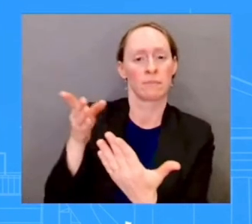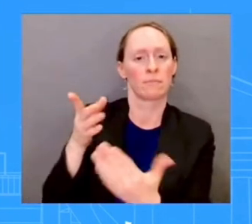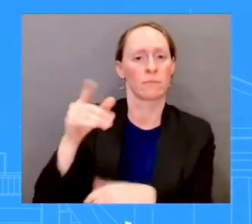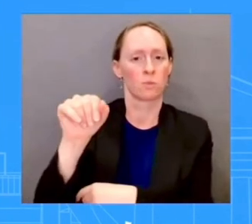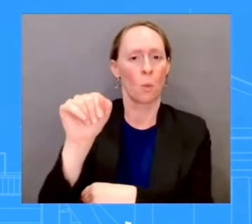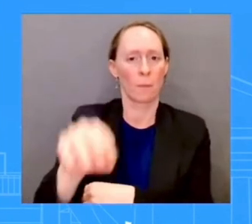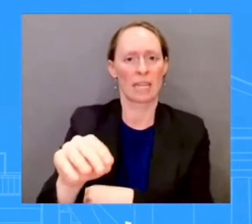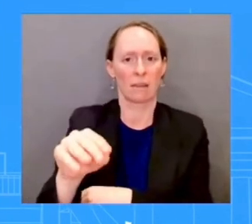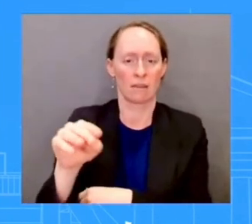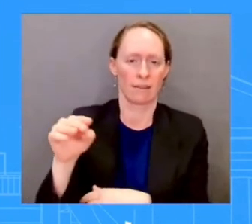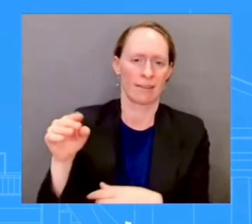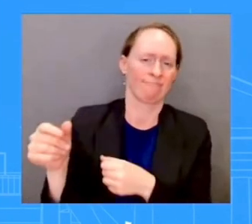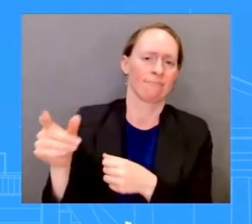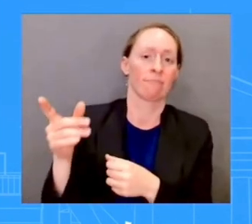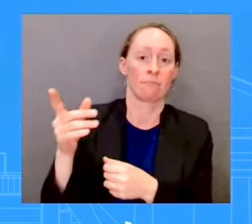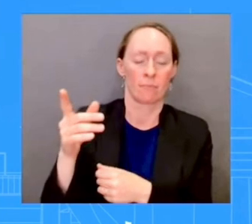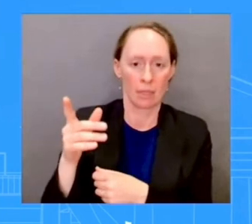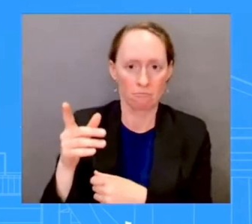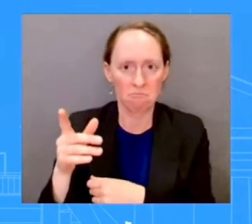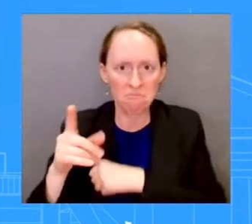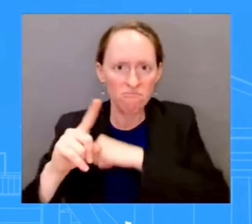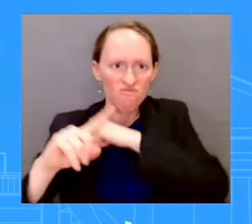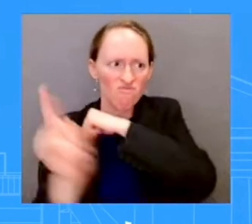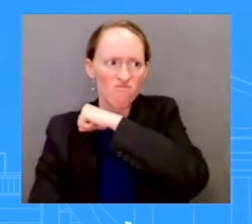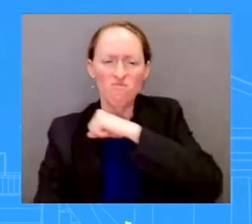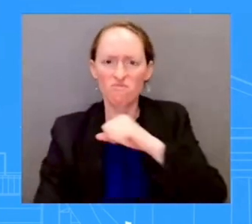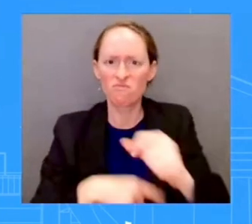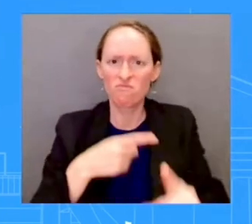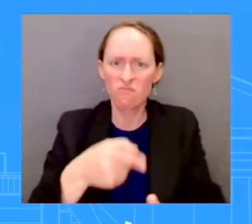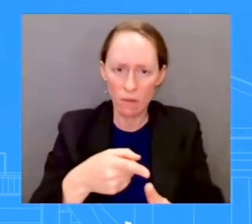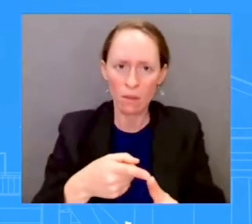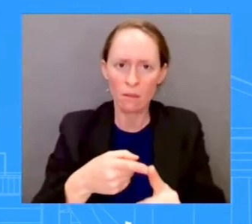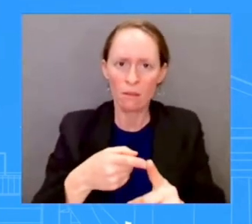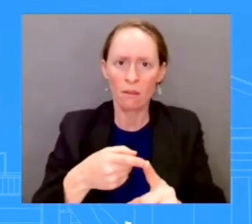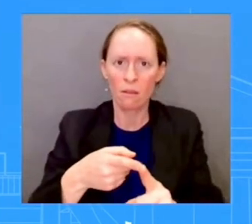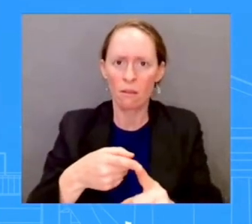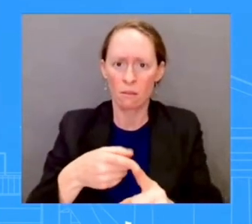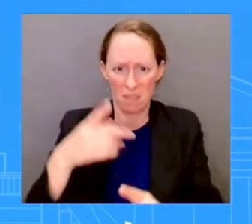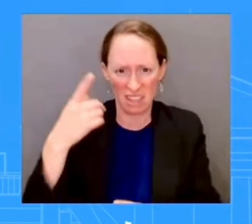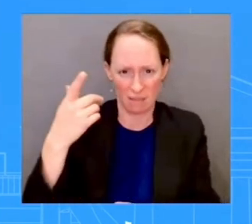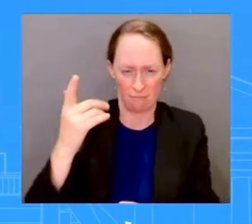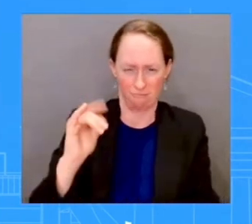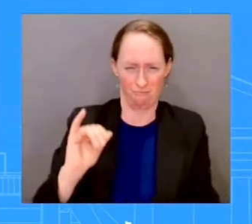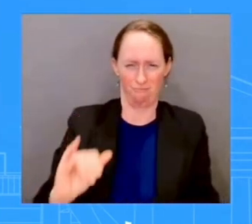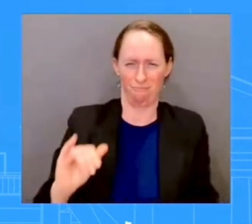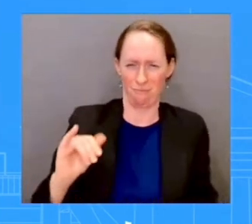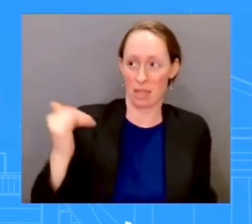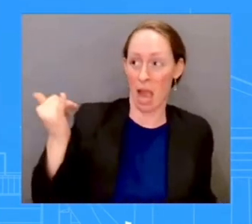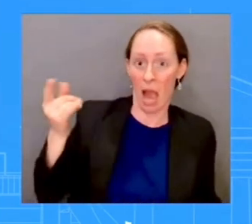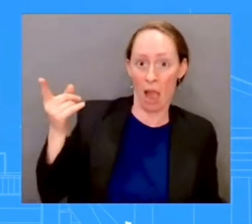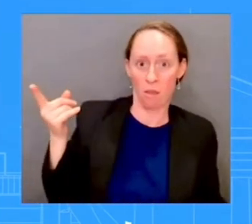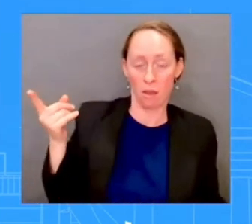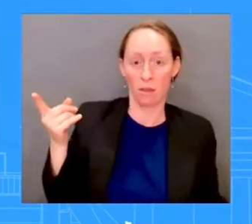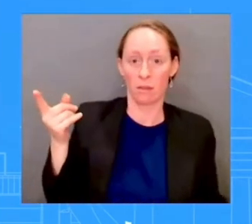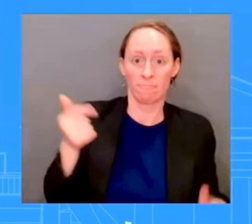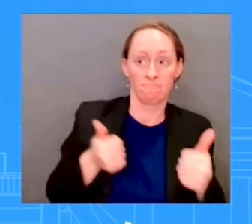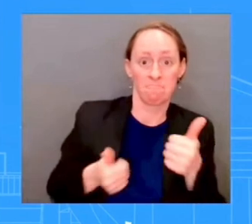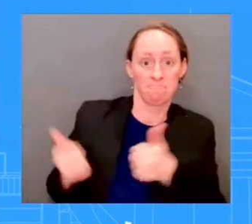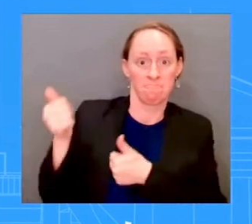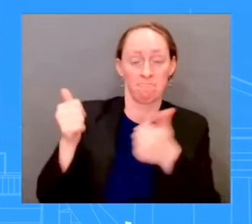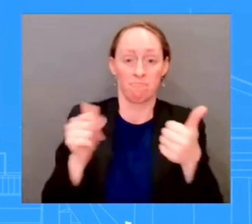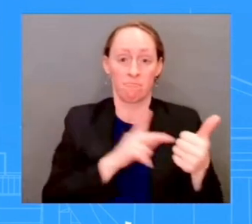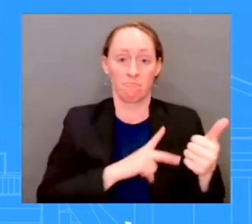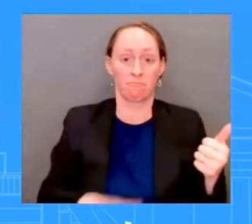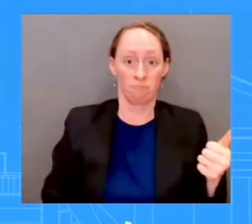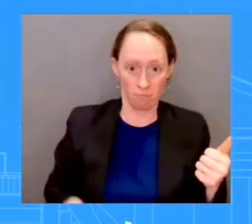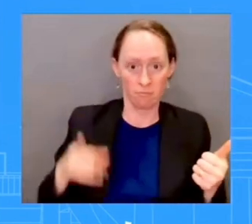G20 summit? So, look, we are aware of those new reports. Obviously, human rights remain a pillar of our engagement around